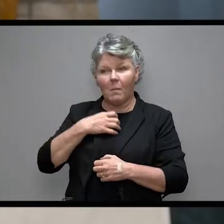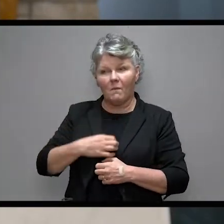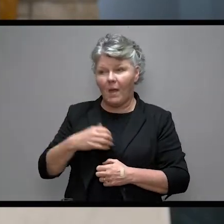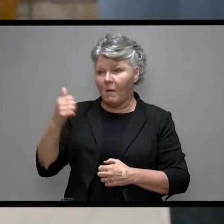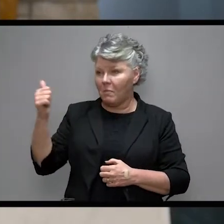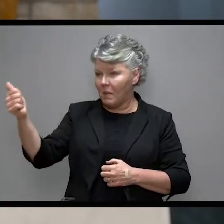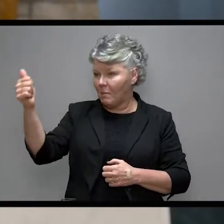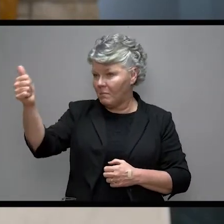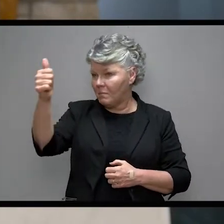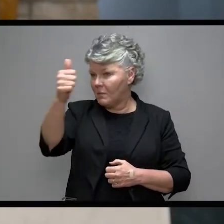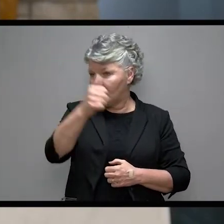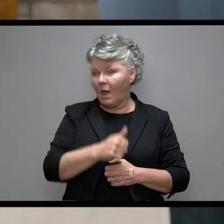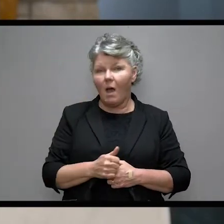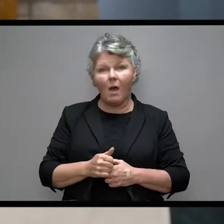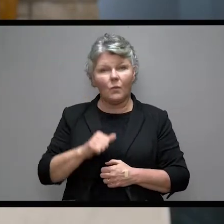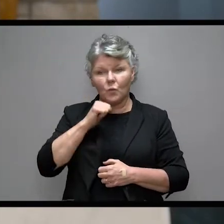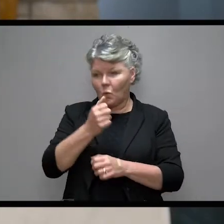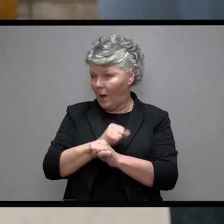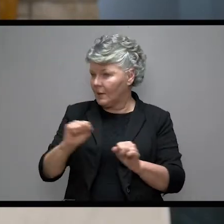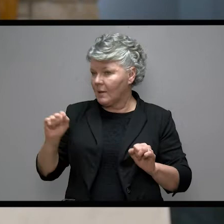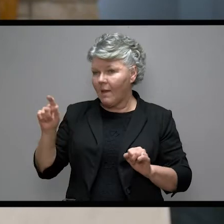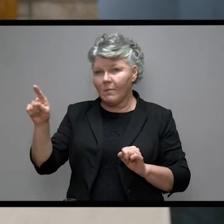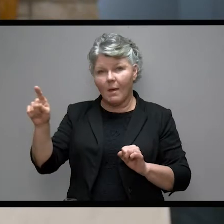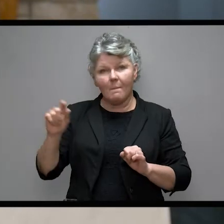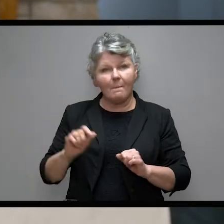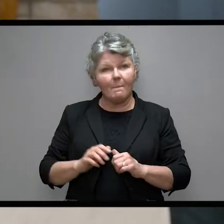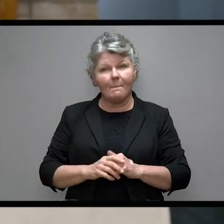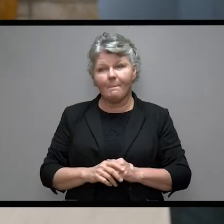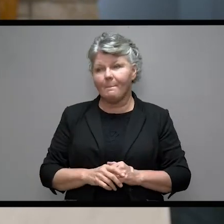all on their hungry own.